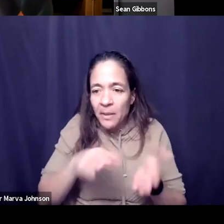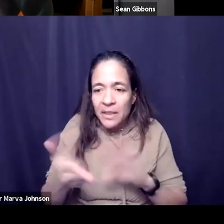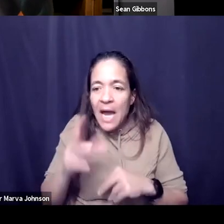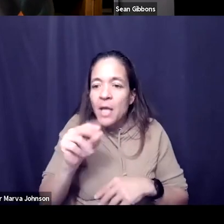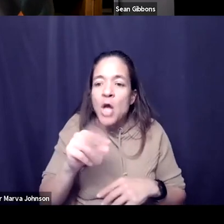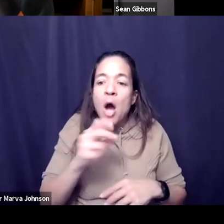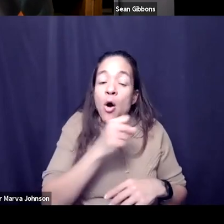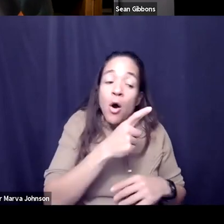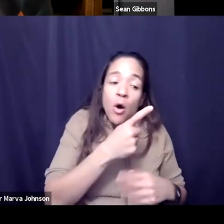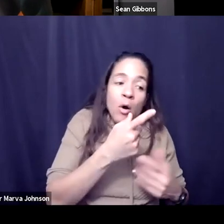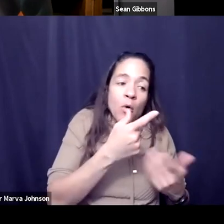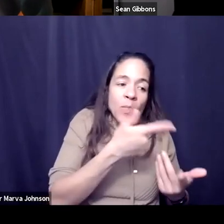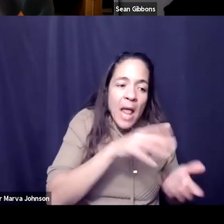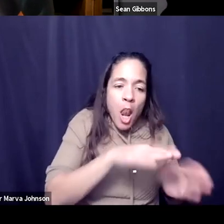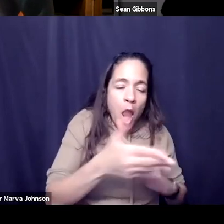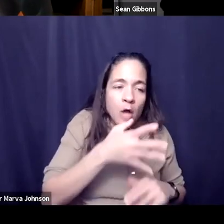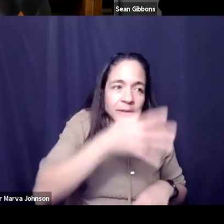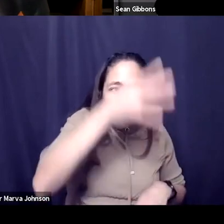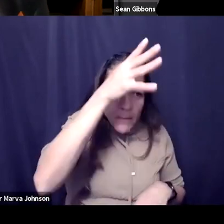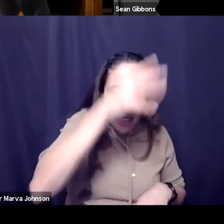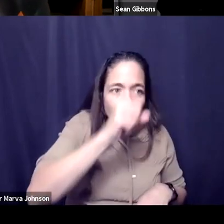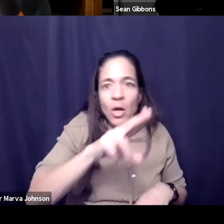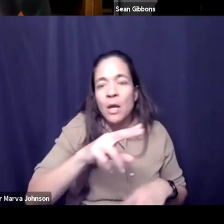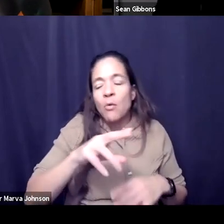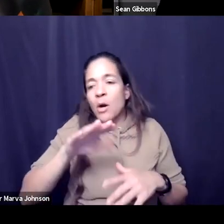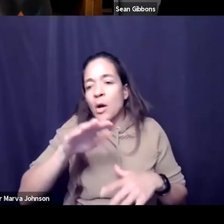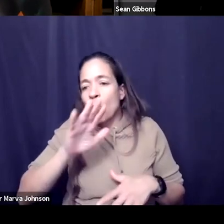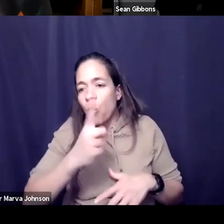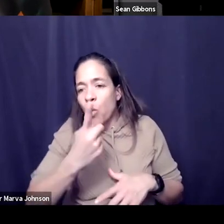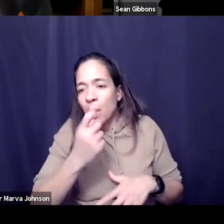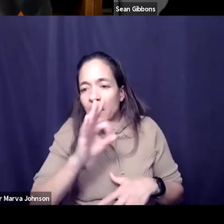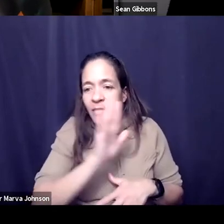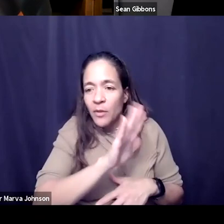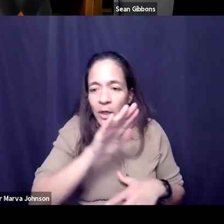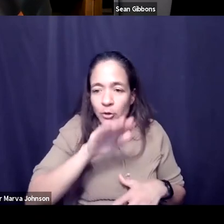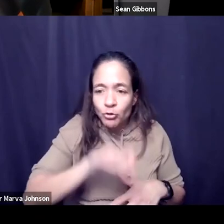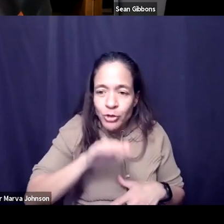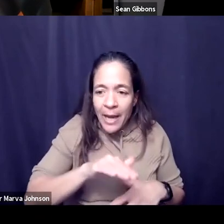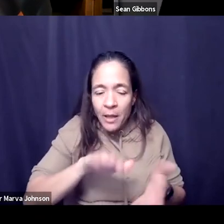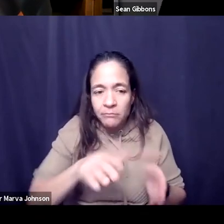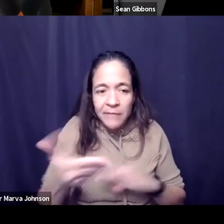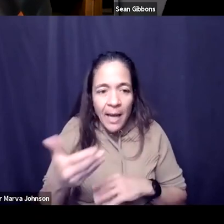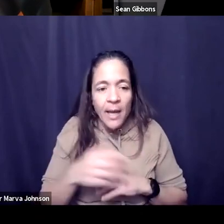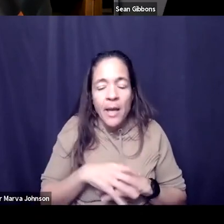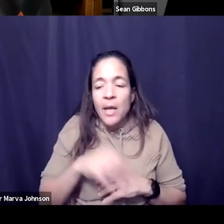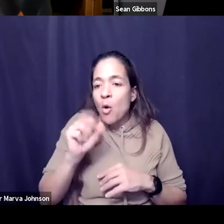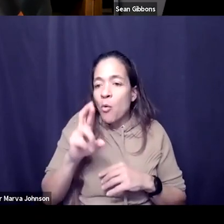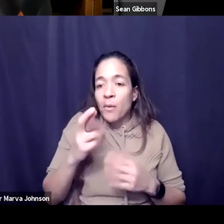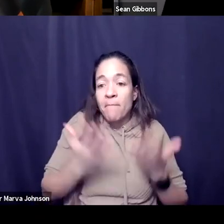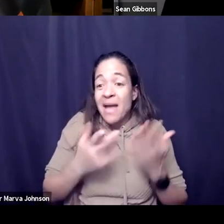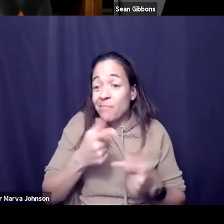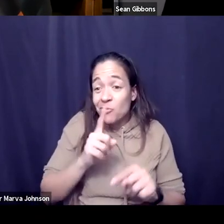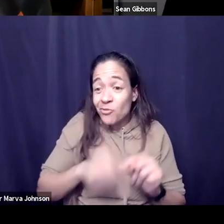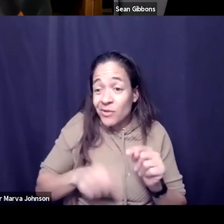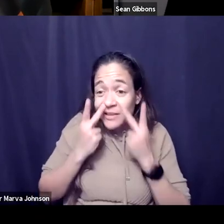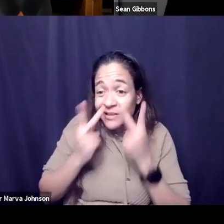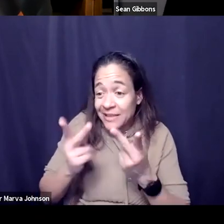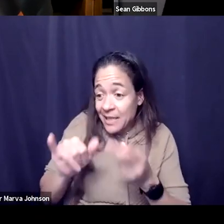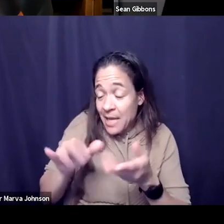you know someone that you weren't able to see before they went before they left um and